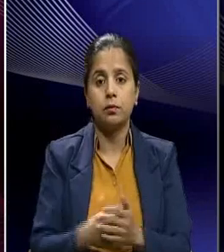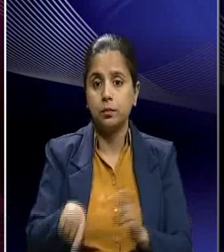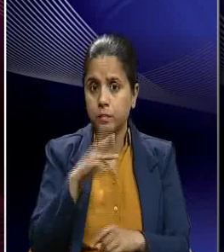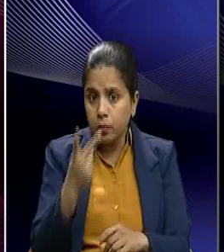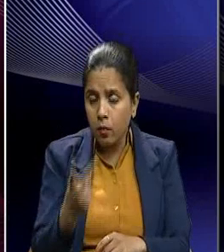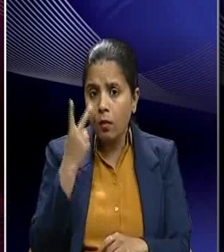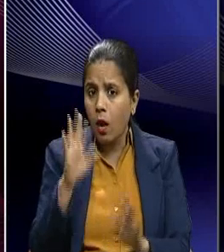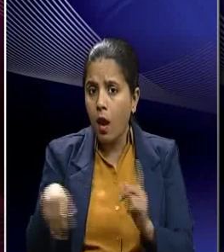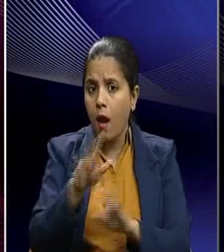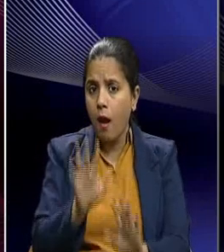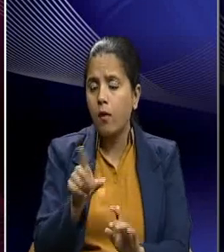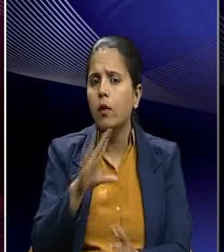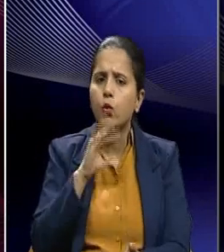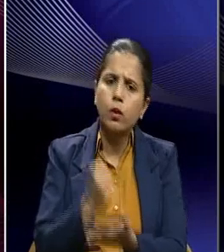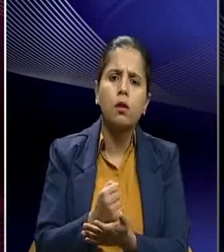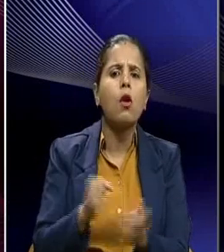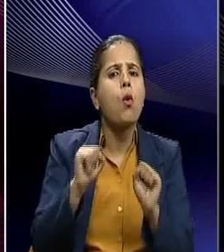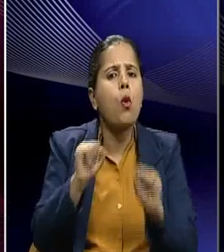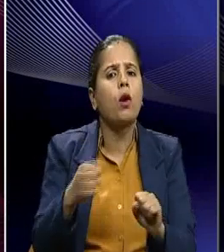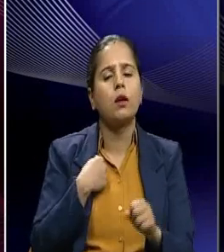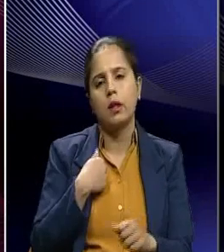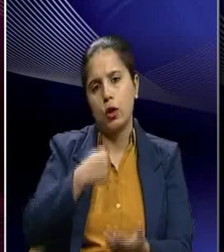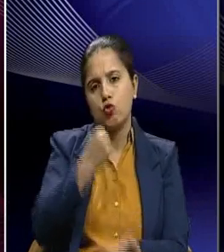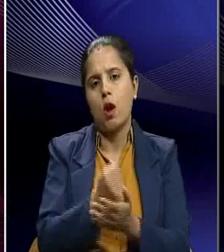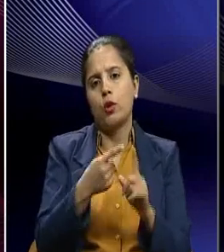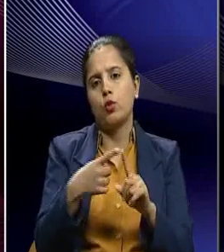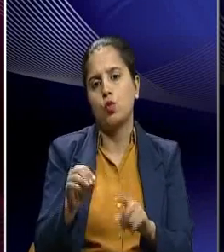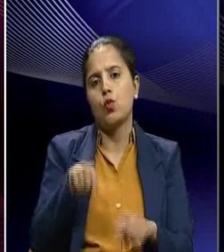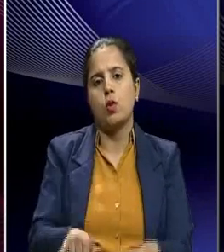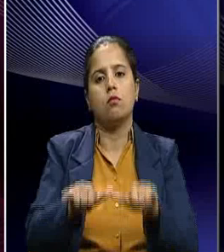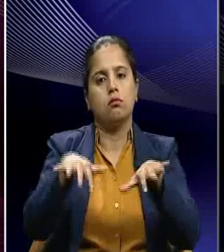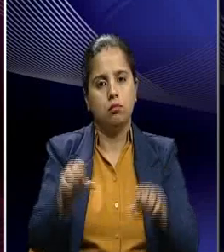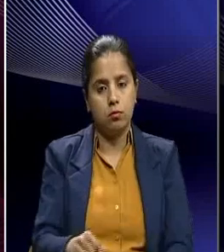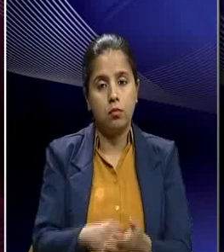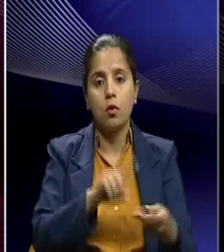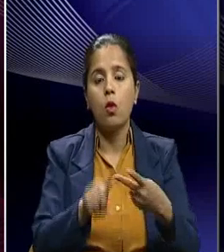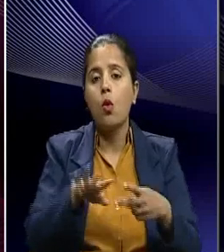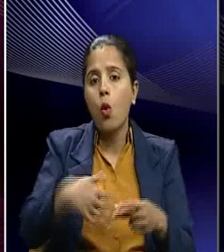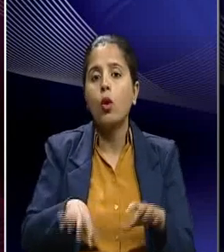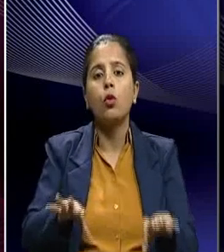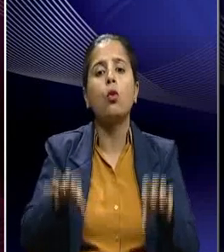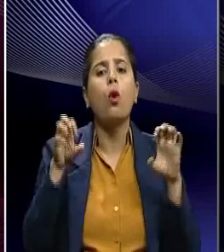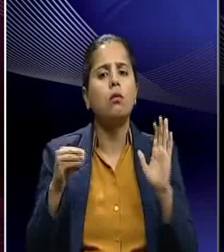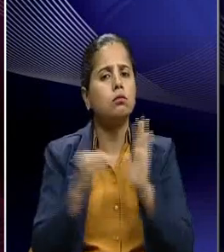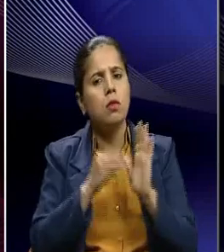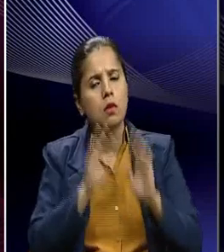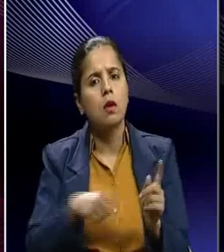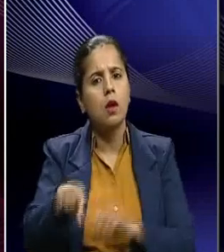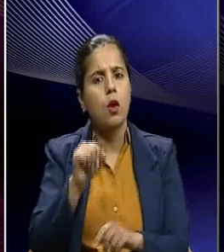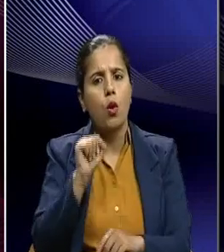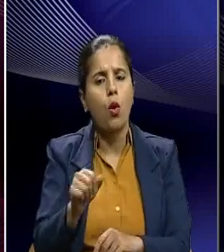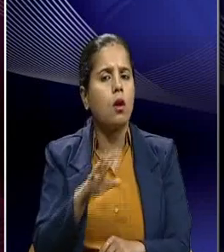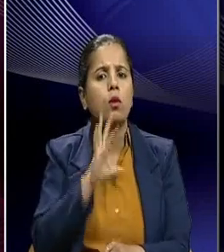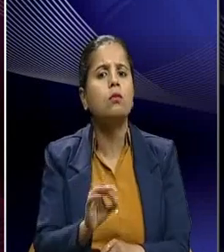provisions like the right to private property, privy purses for the princes and the constitutional guarantees for the civil services